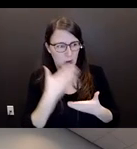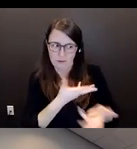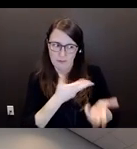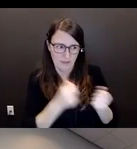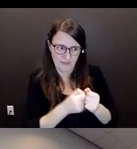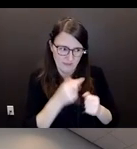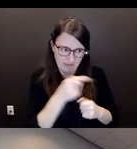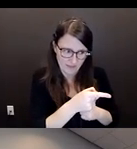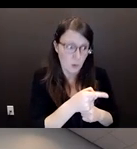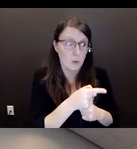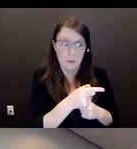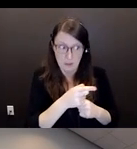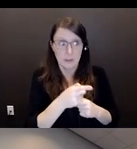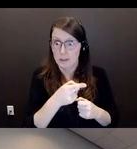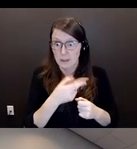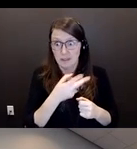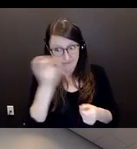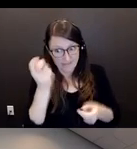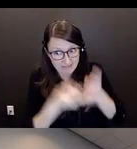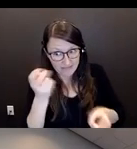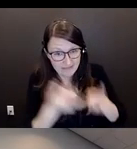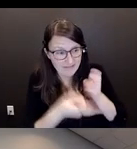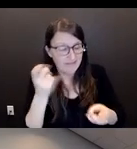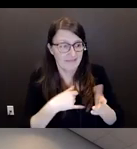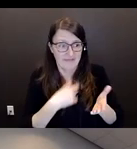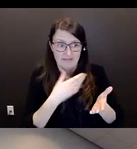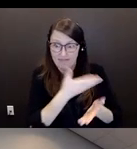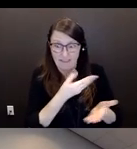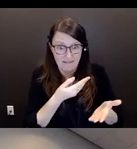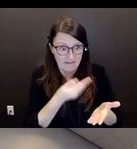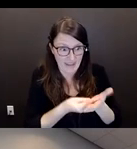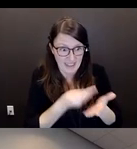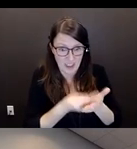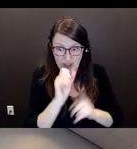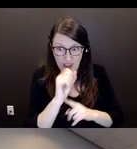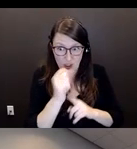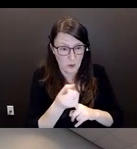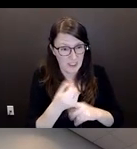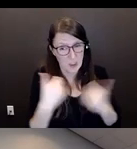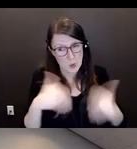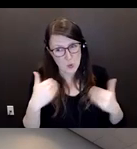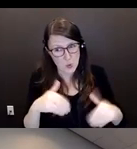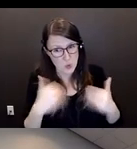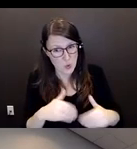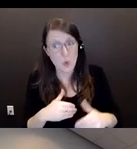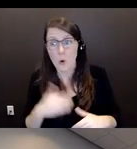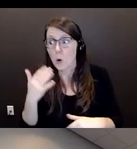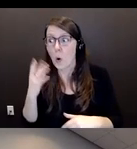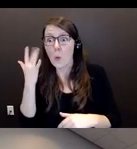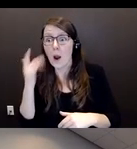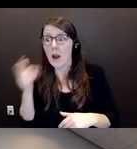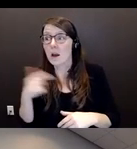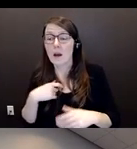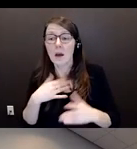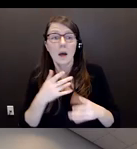straits, unfortunately. There was a very good chance that she was going to lose her home because the mortgage was not being paid.